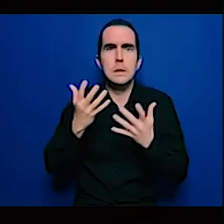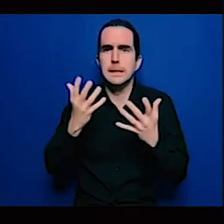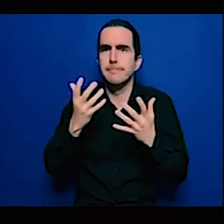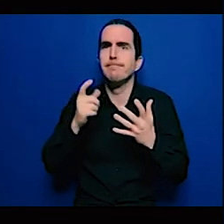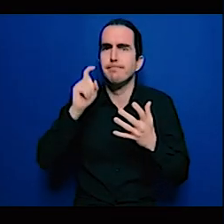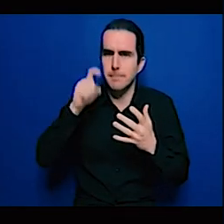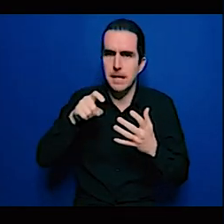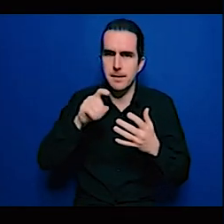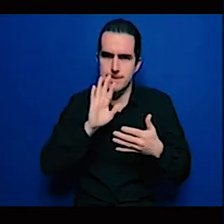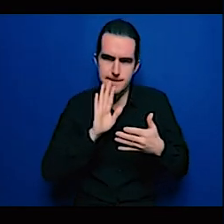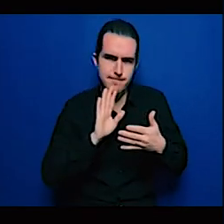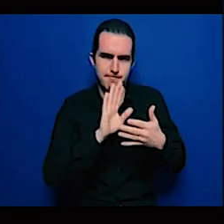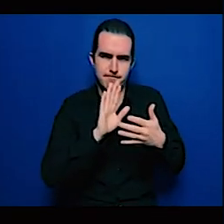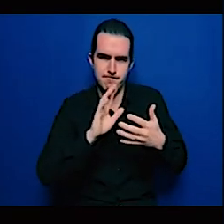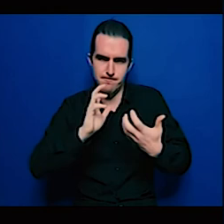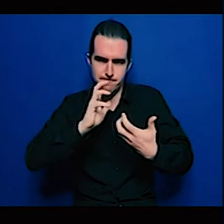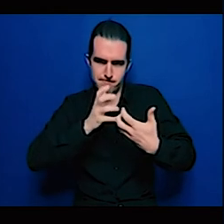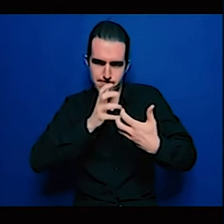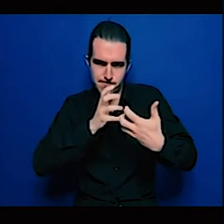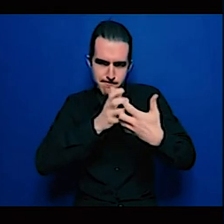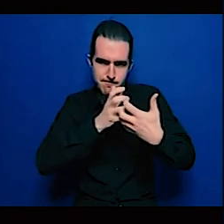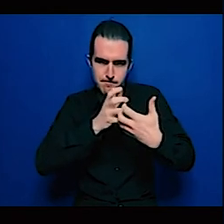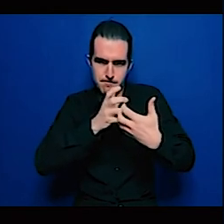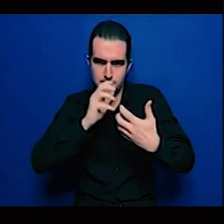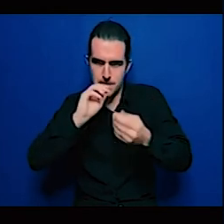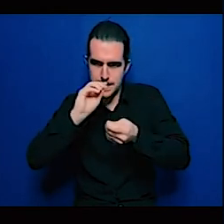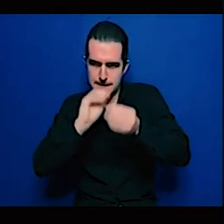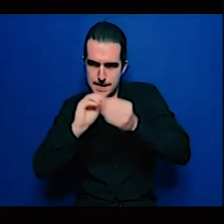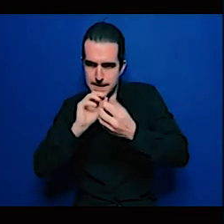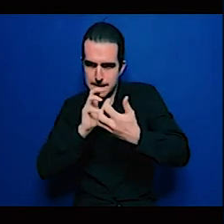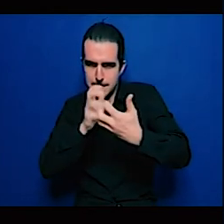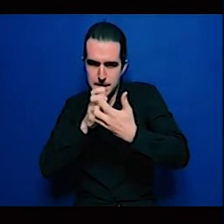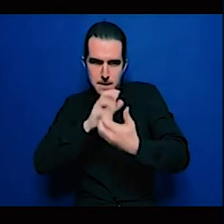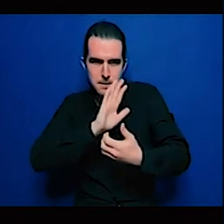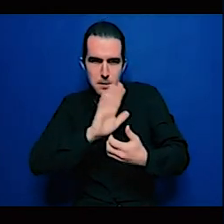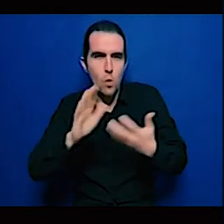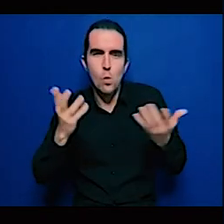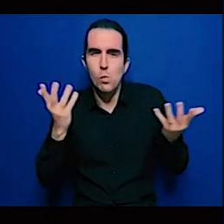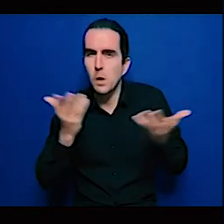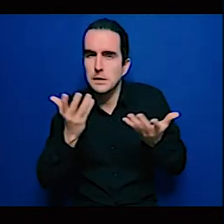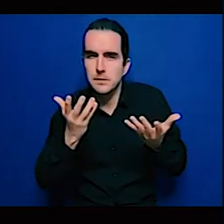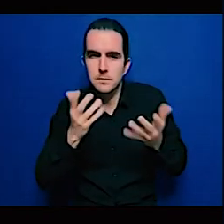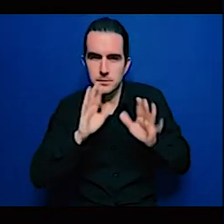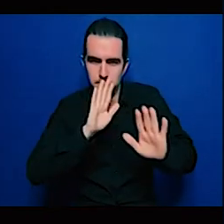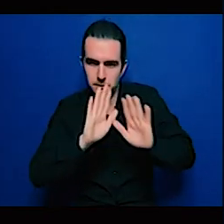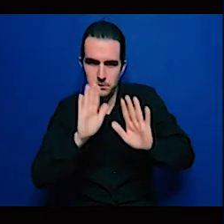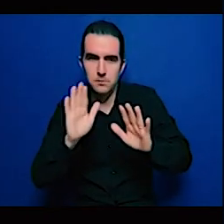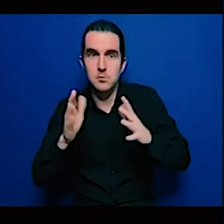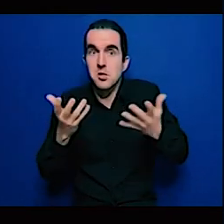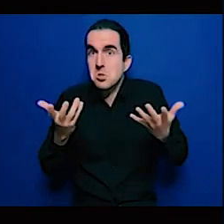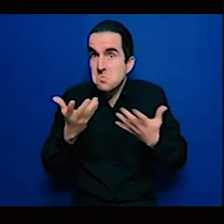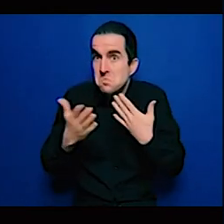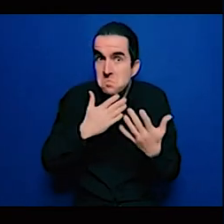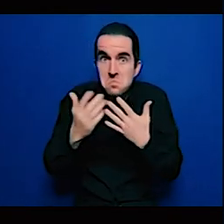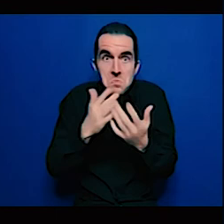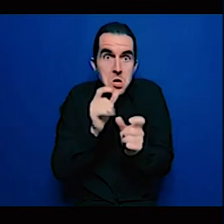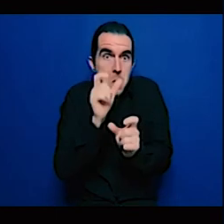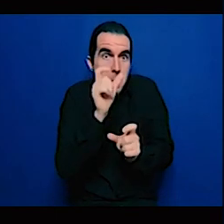sector or the private sector we can open and scale up the internal capital of national electricity